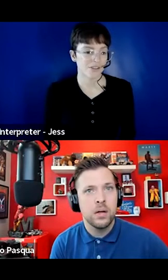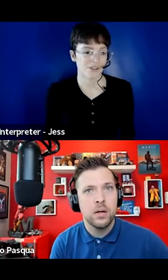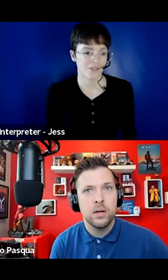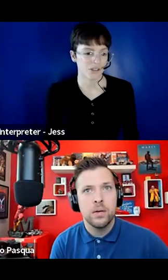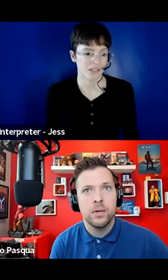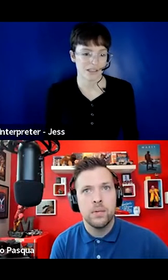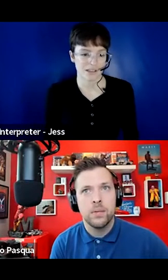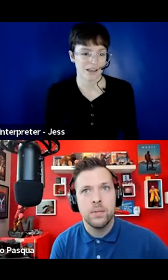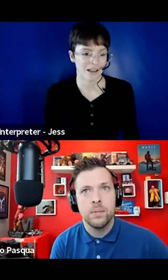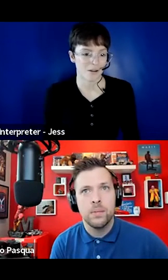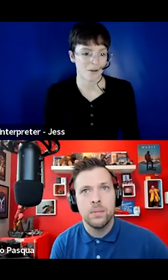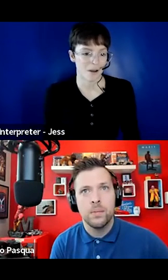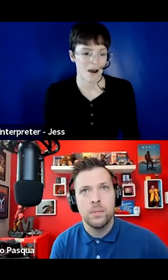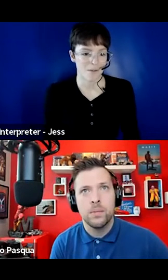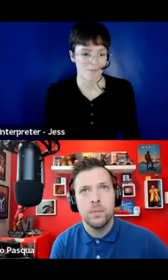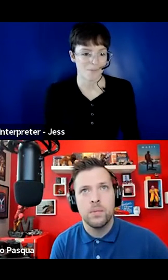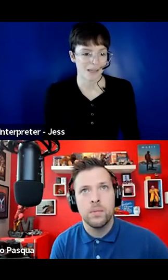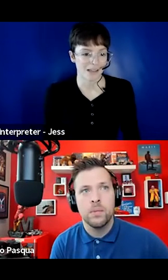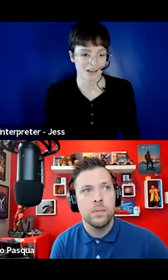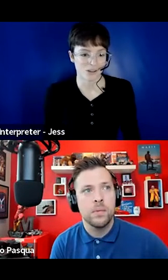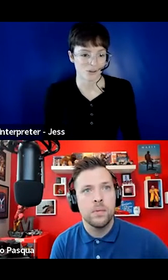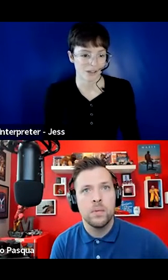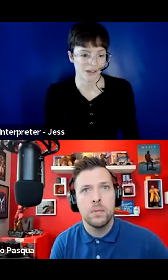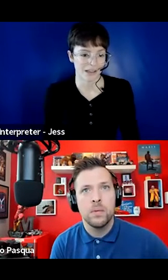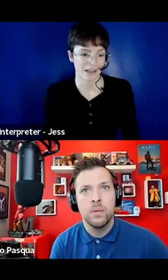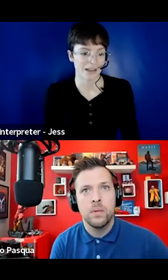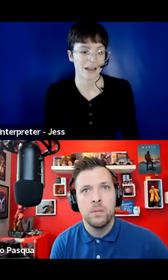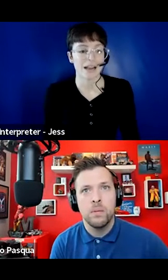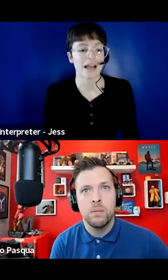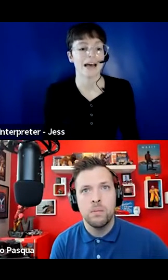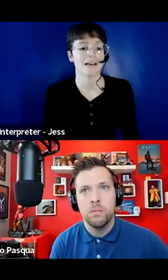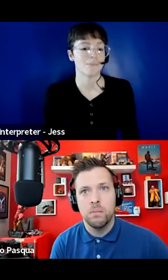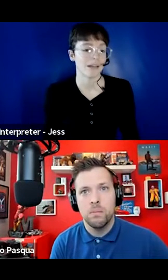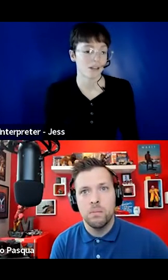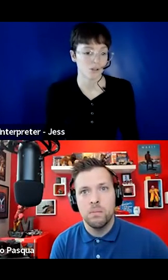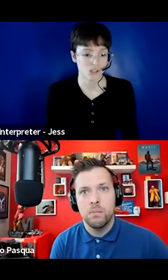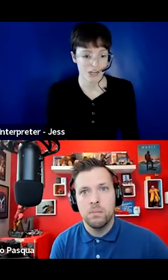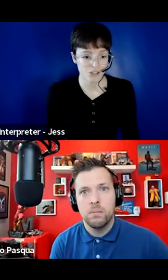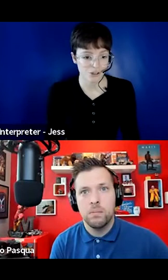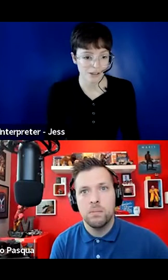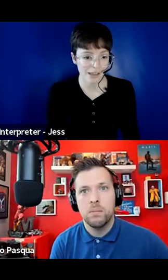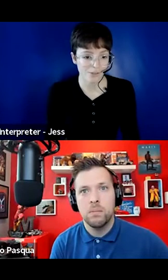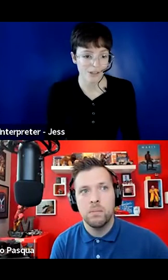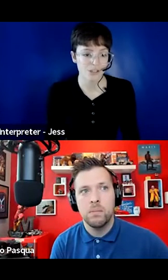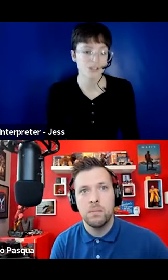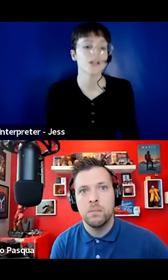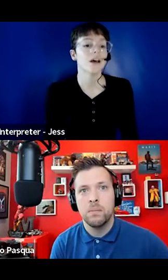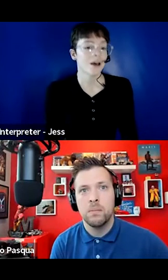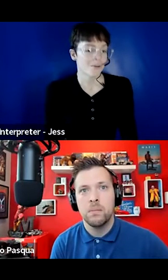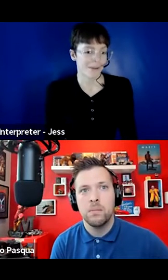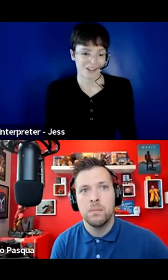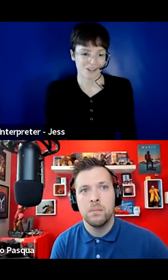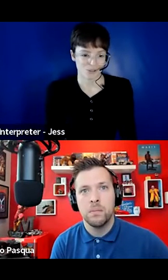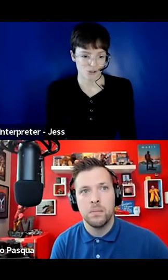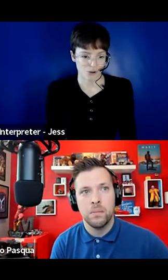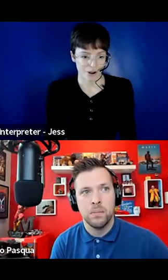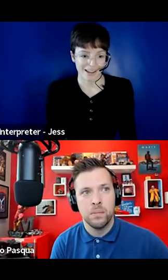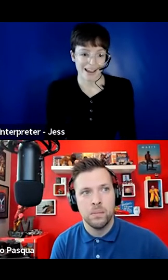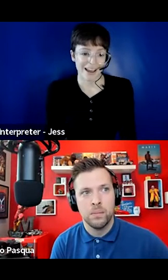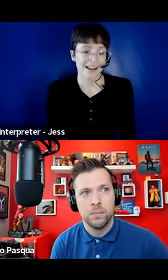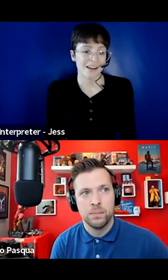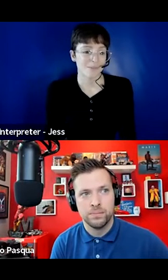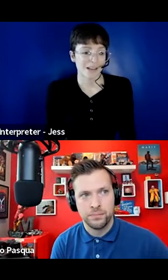has a lot of diversity that can be included in it. It might include gestural language, might include